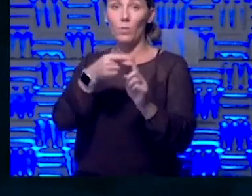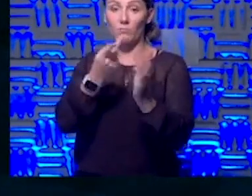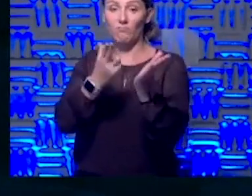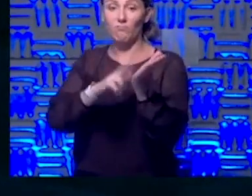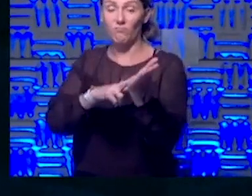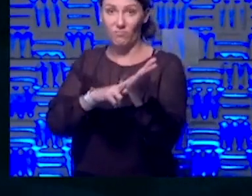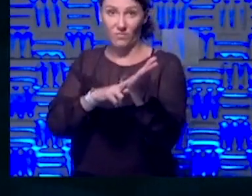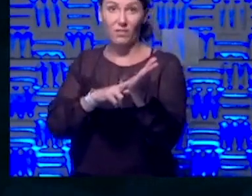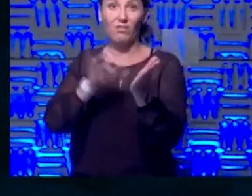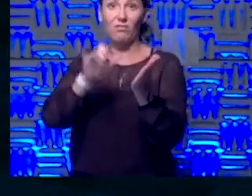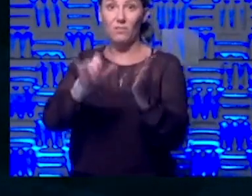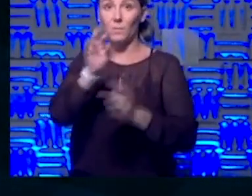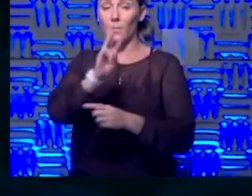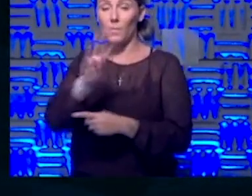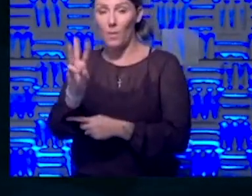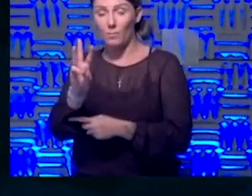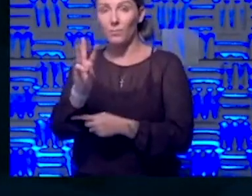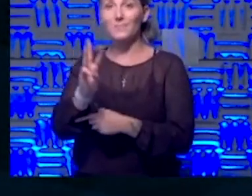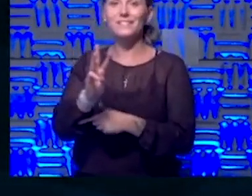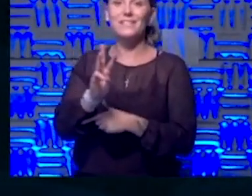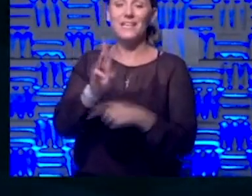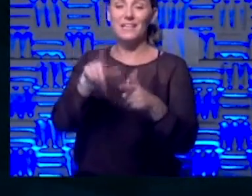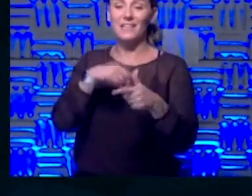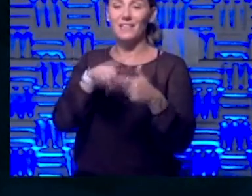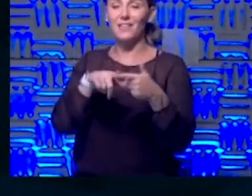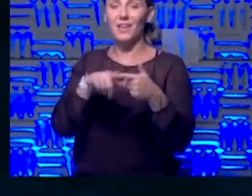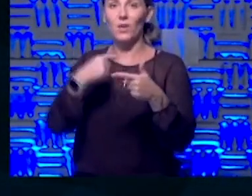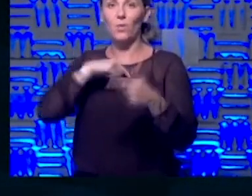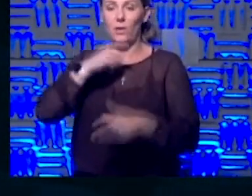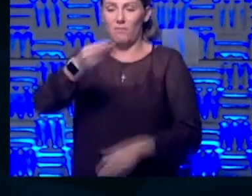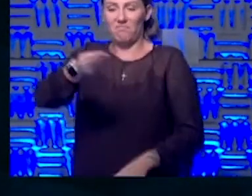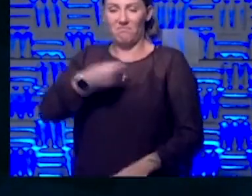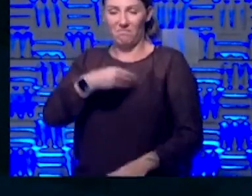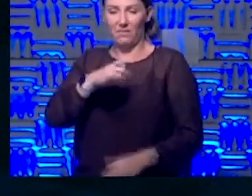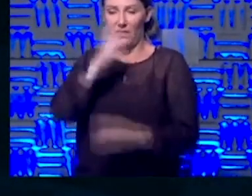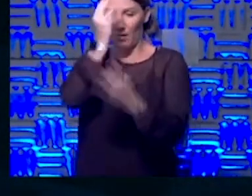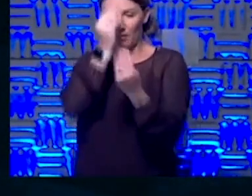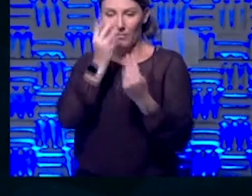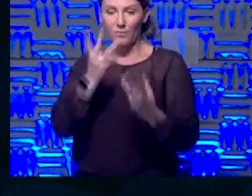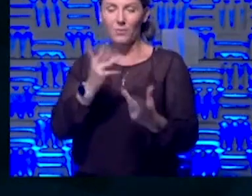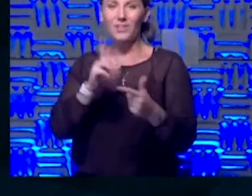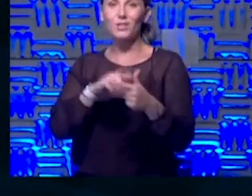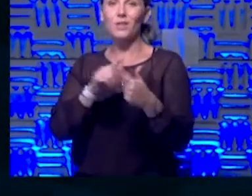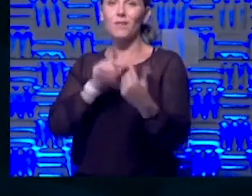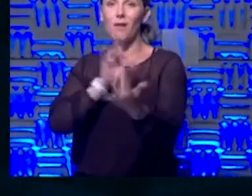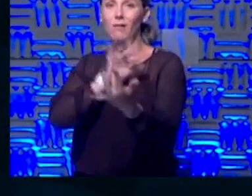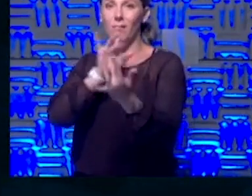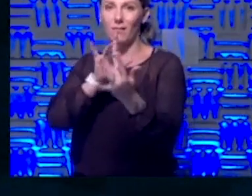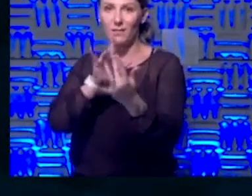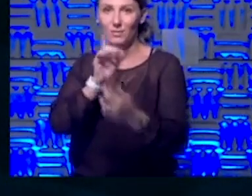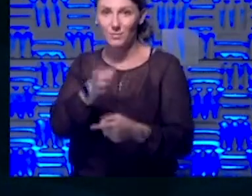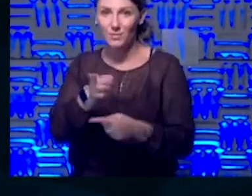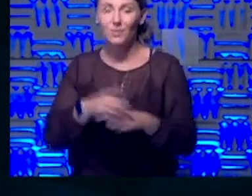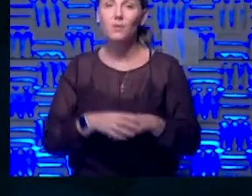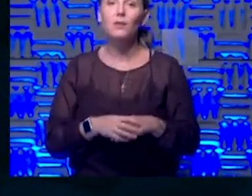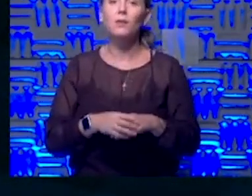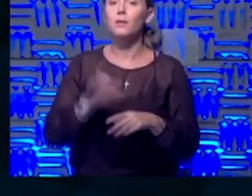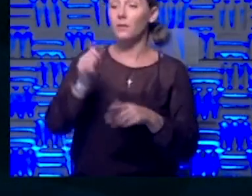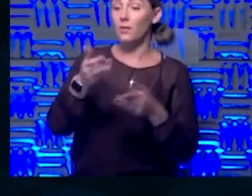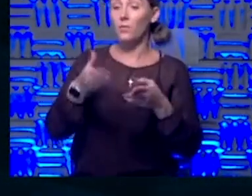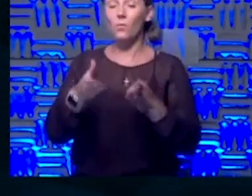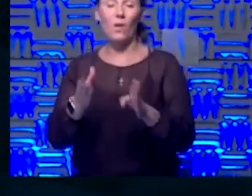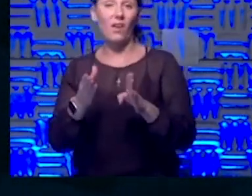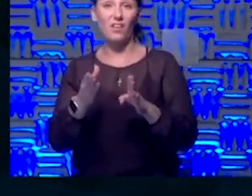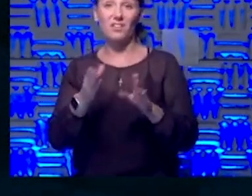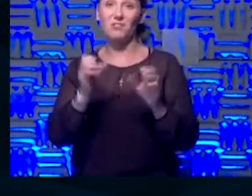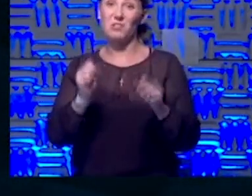coronaviruspreventionnetwork.org, then we get that information and then we can contact you. The other way is just to pick up the